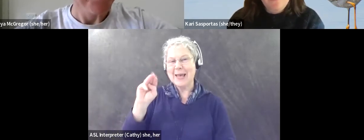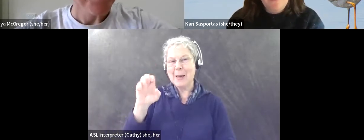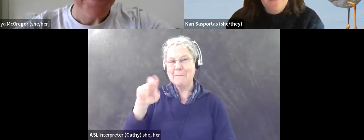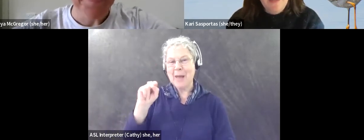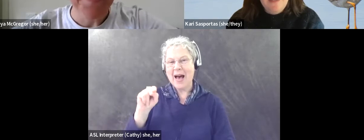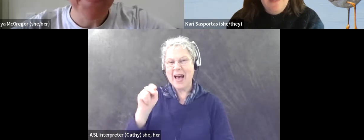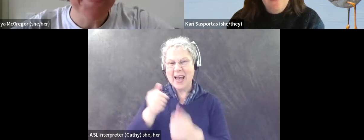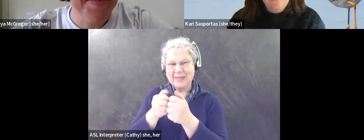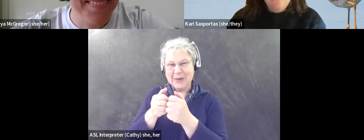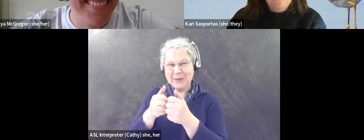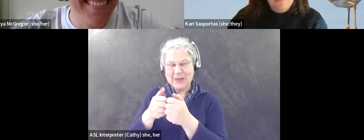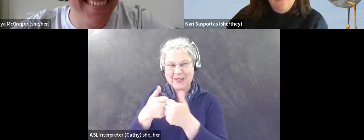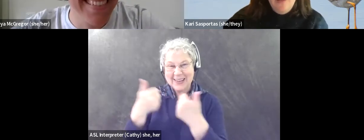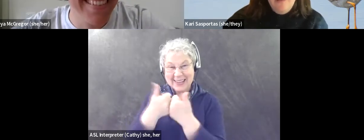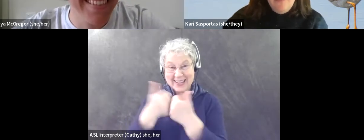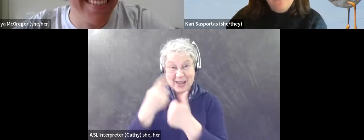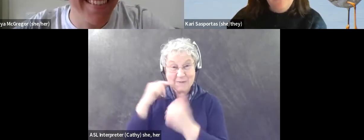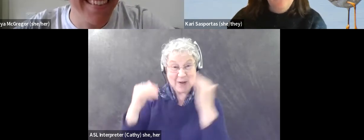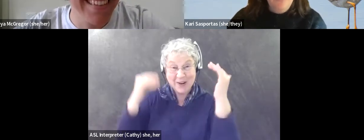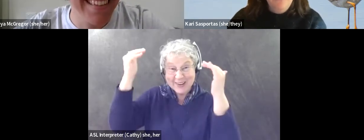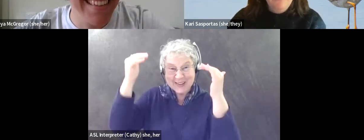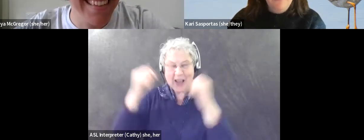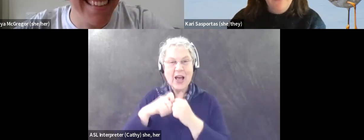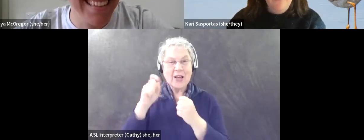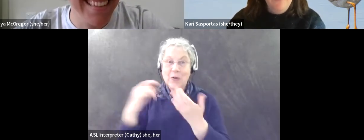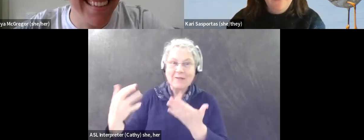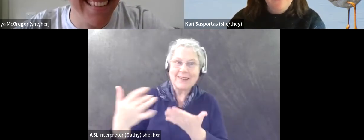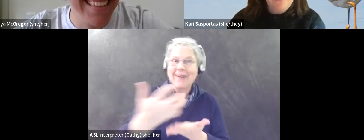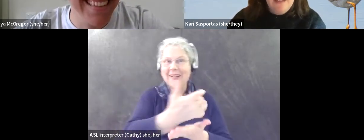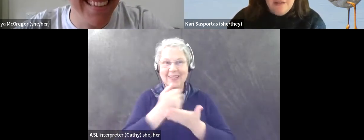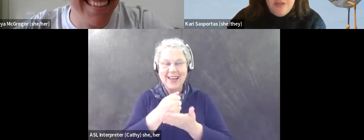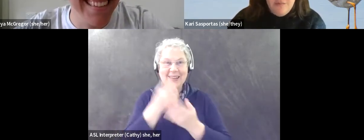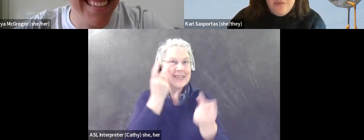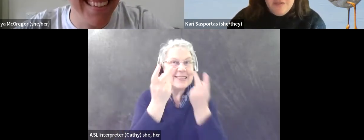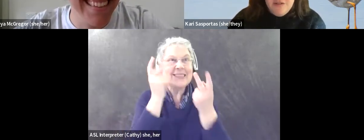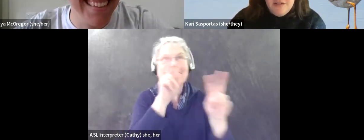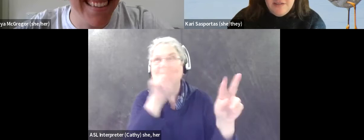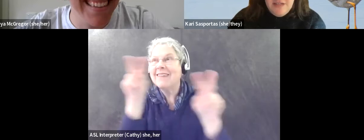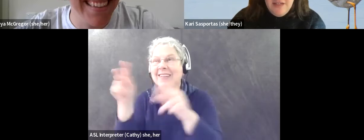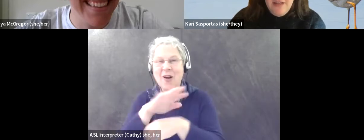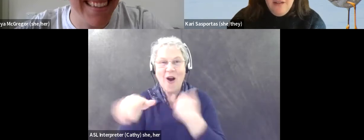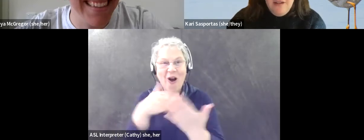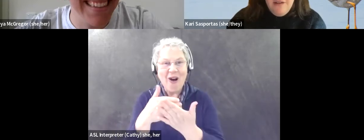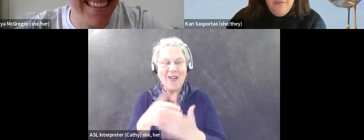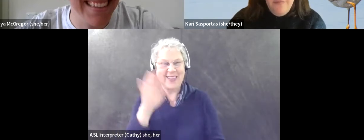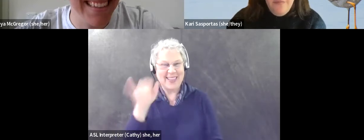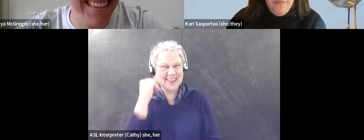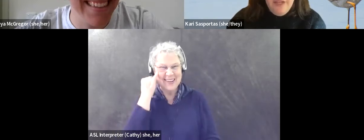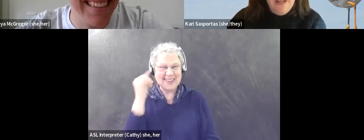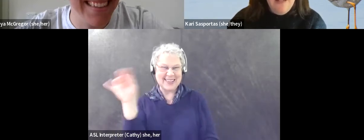that, but it's kind of like, you've to collect them all, you've got to see them all. And it's not like I'm serious, like